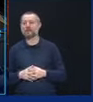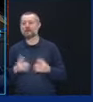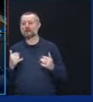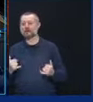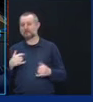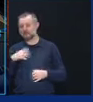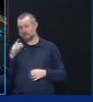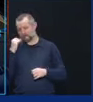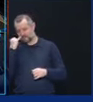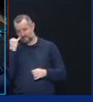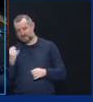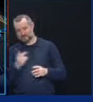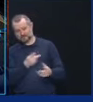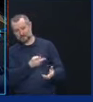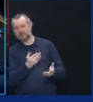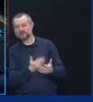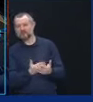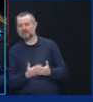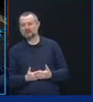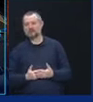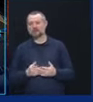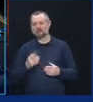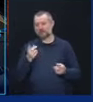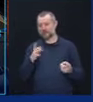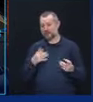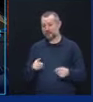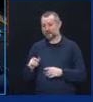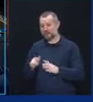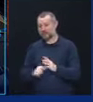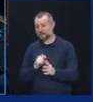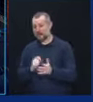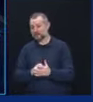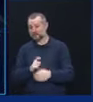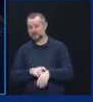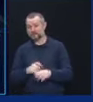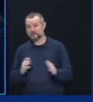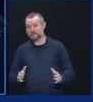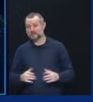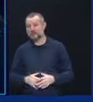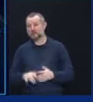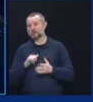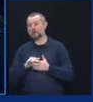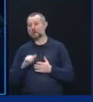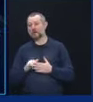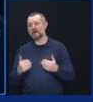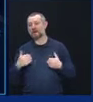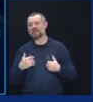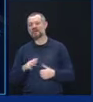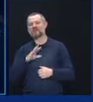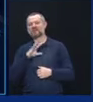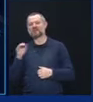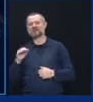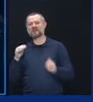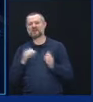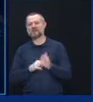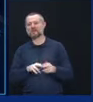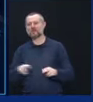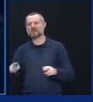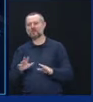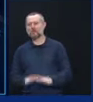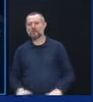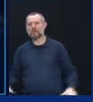view. So let's put this in some perspective. New York has 50,000 beds total in all of the state